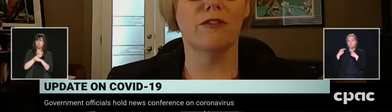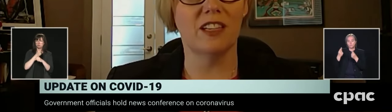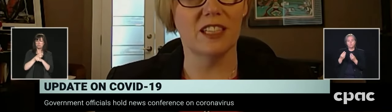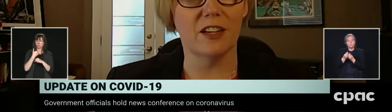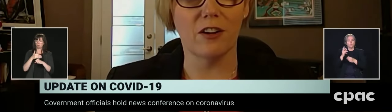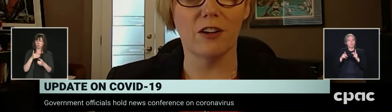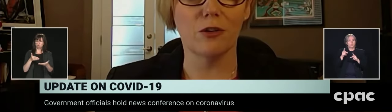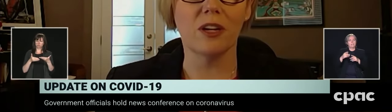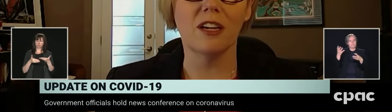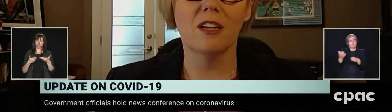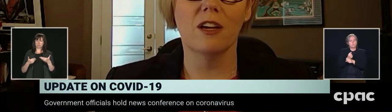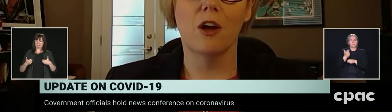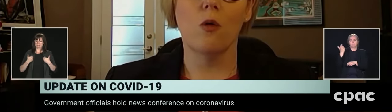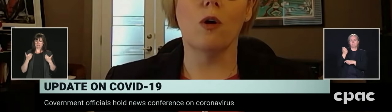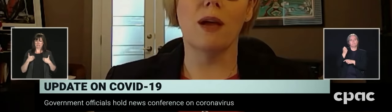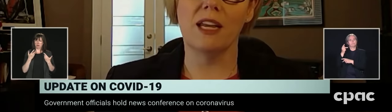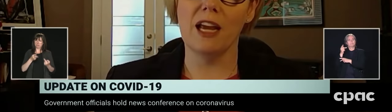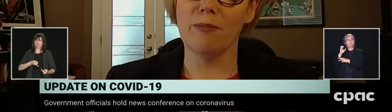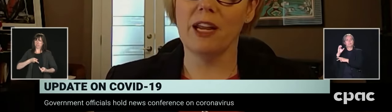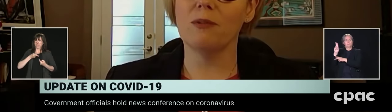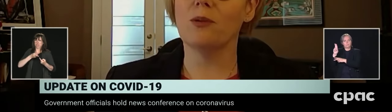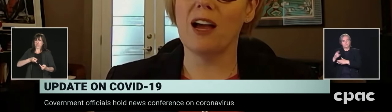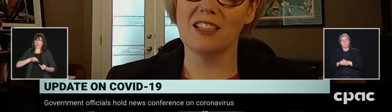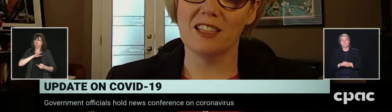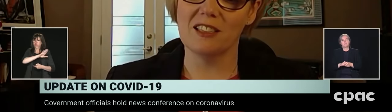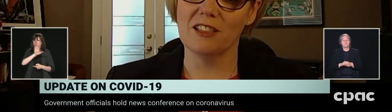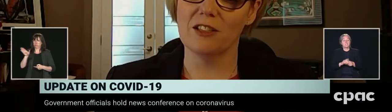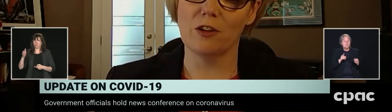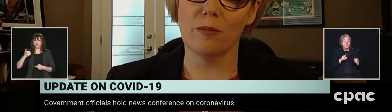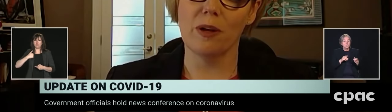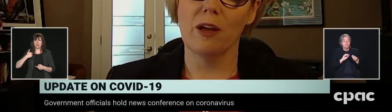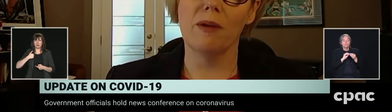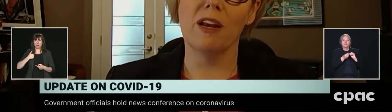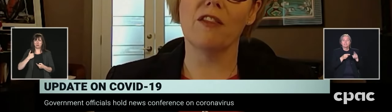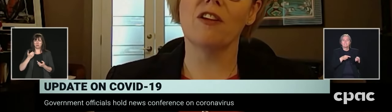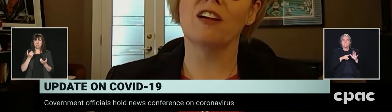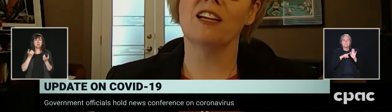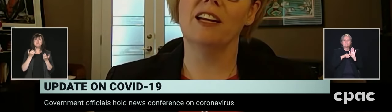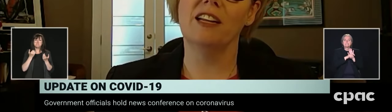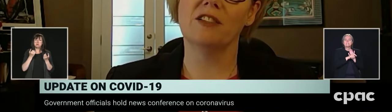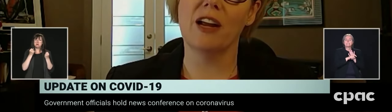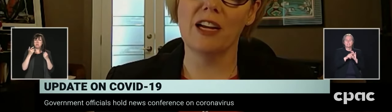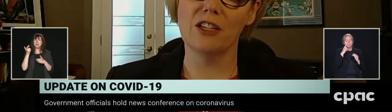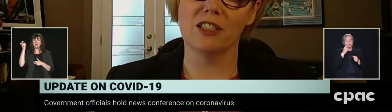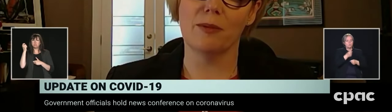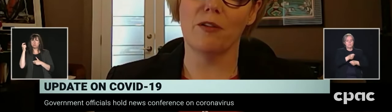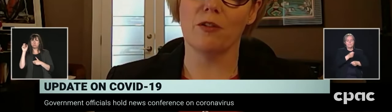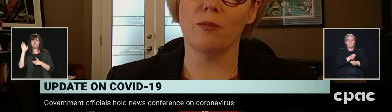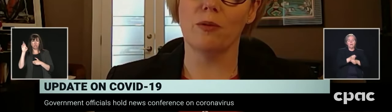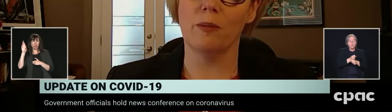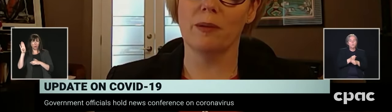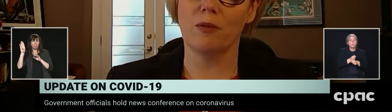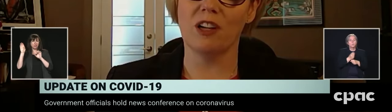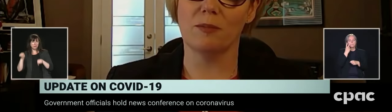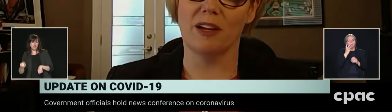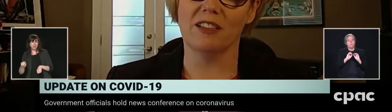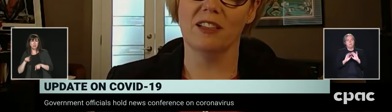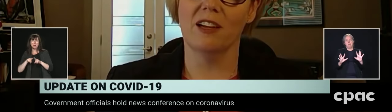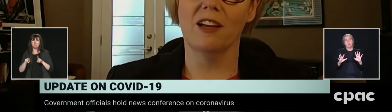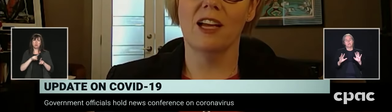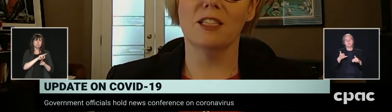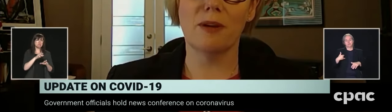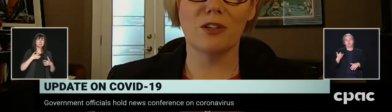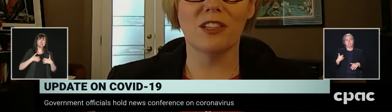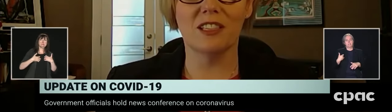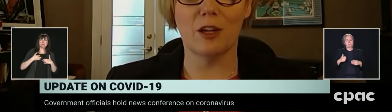are currently facing in our country. While many have been able to access the CERB, many other young Canadians are anxious about their employment prospects,